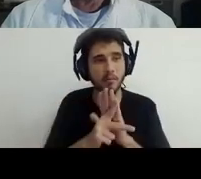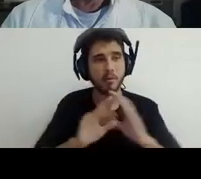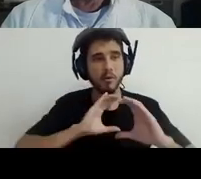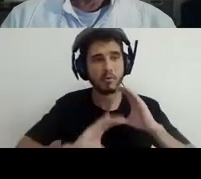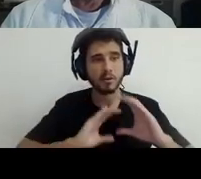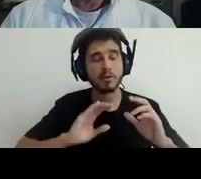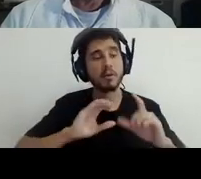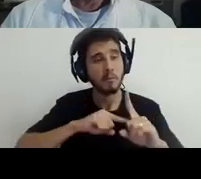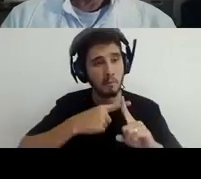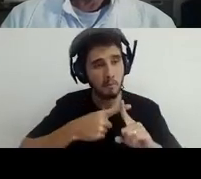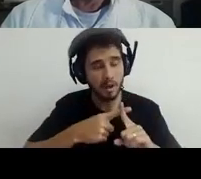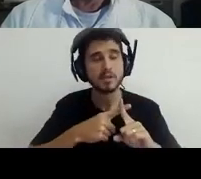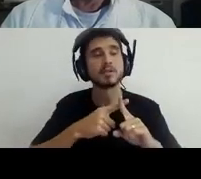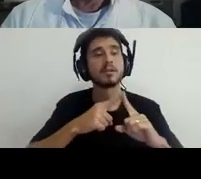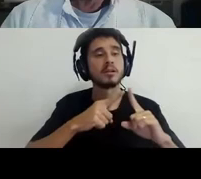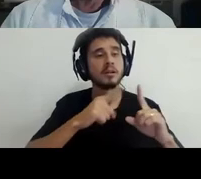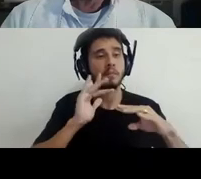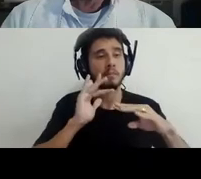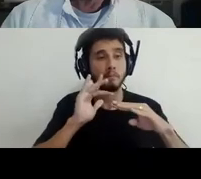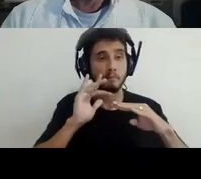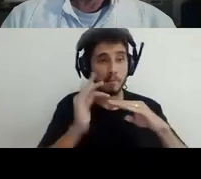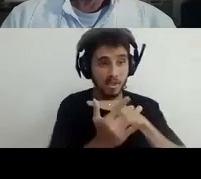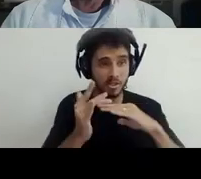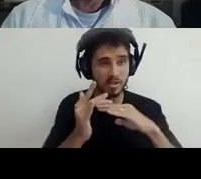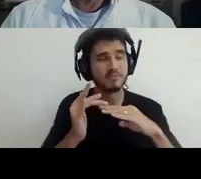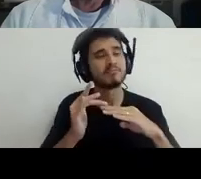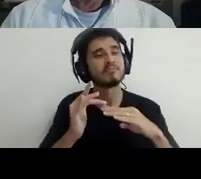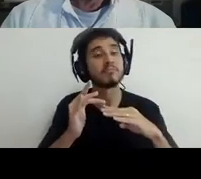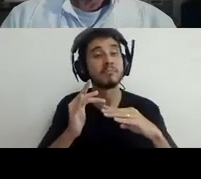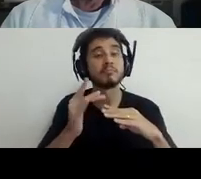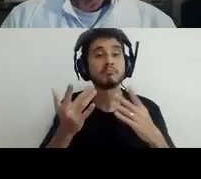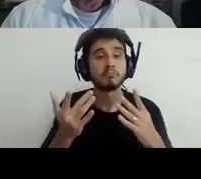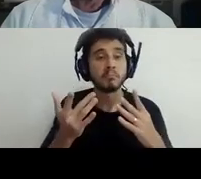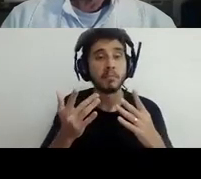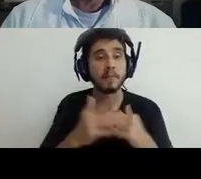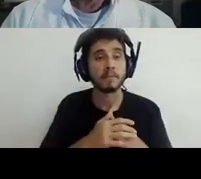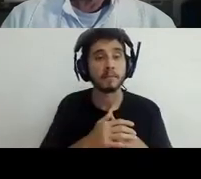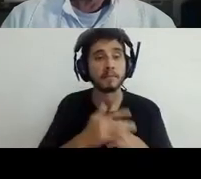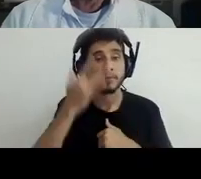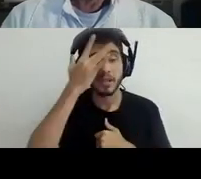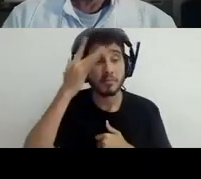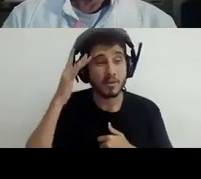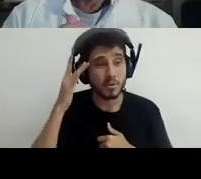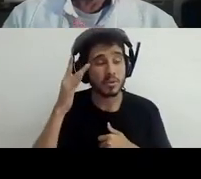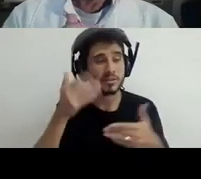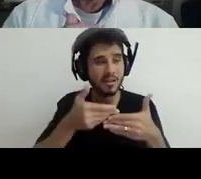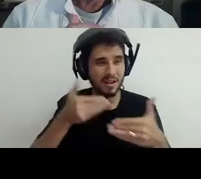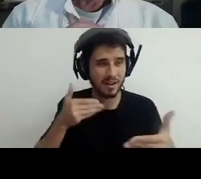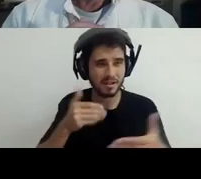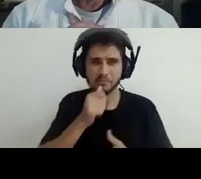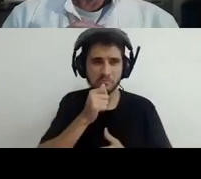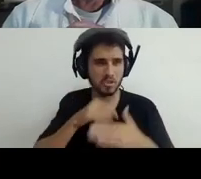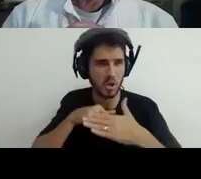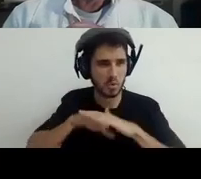outdated, like educational television and even radio. And that's interesting because when